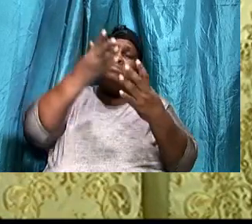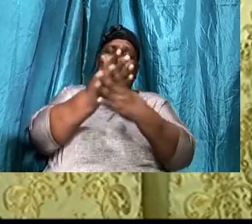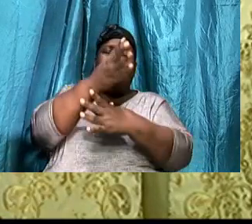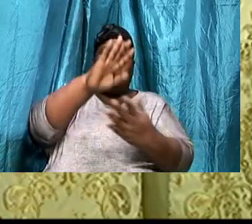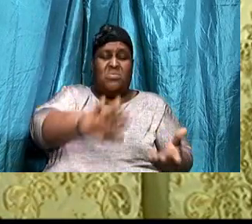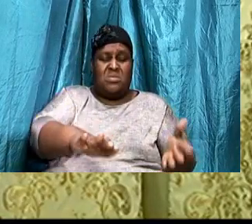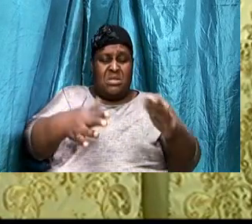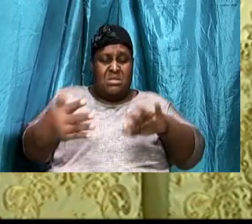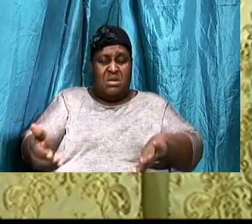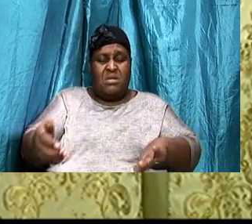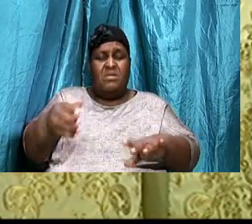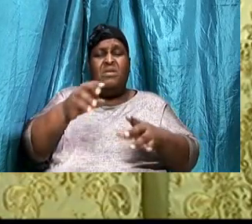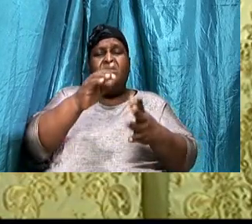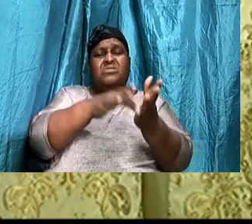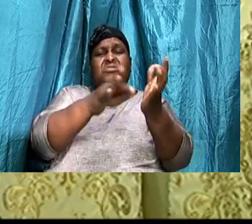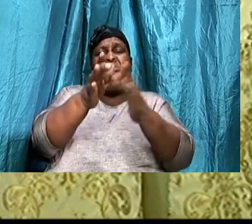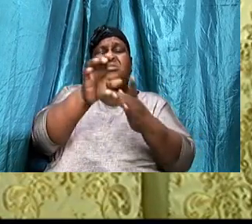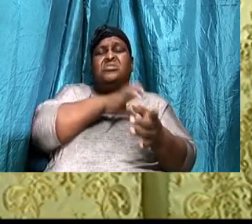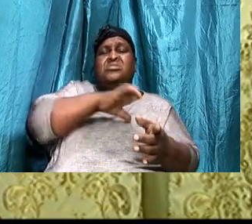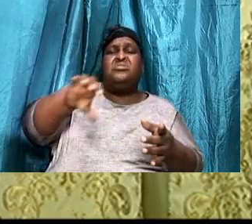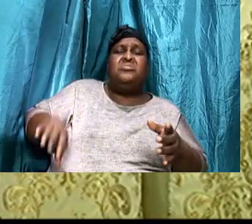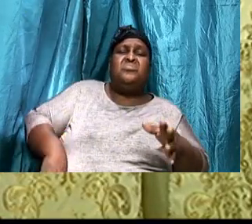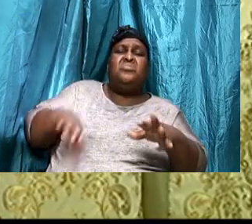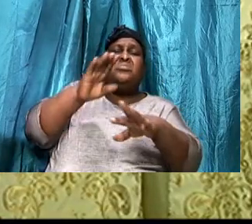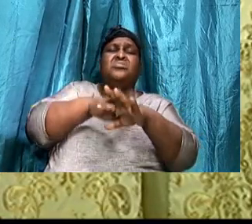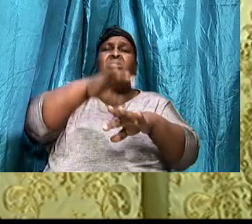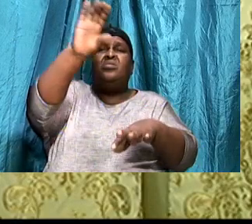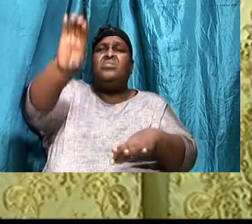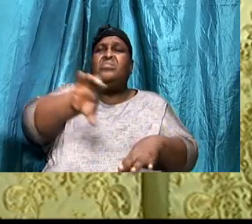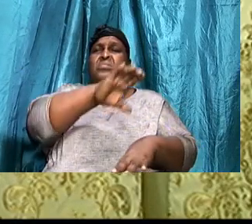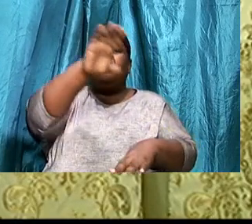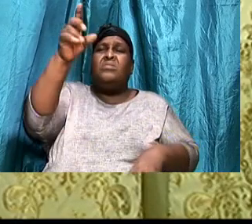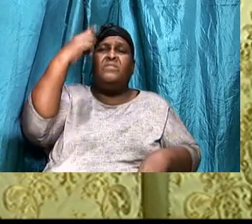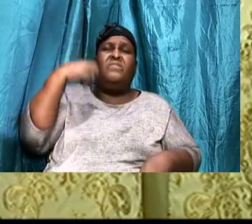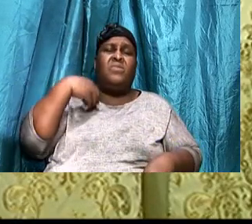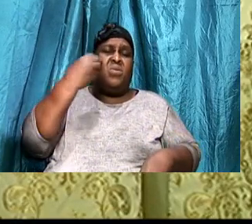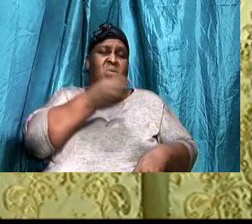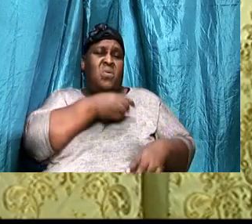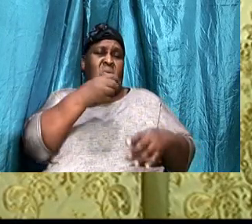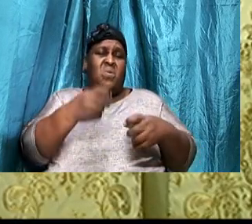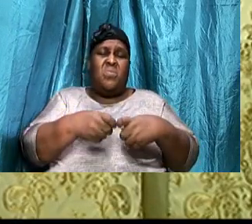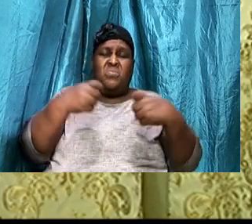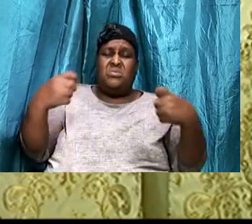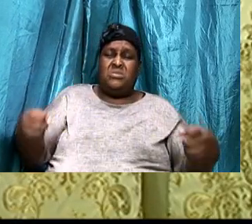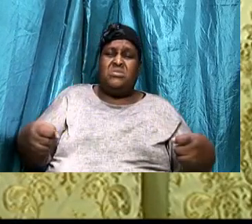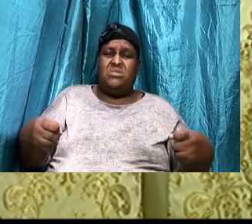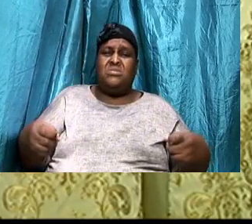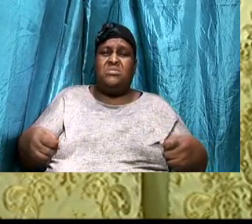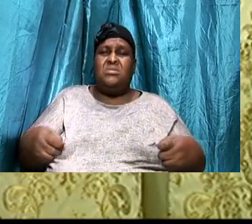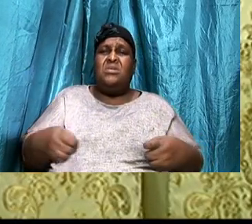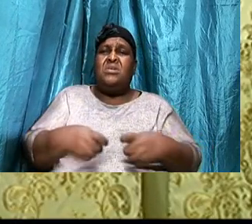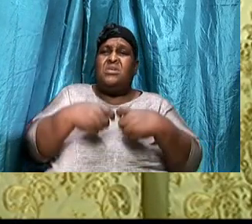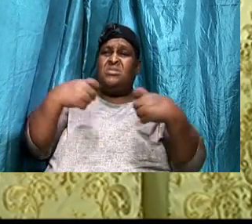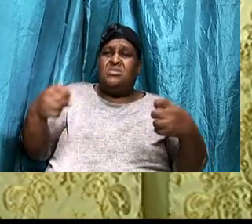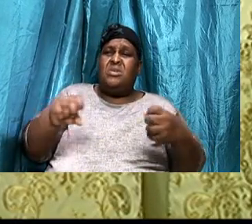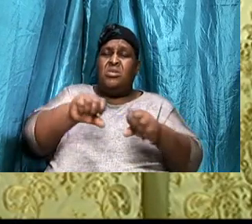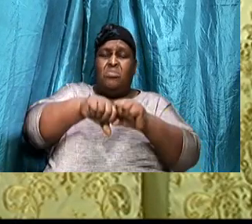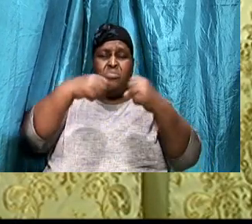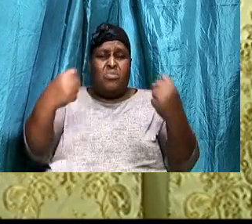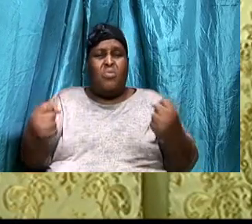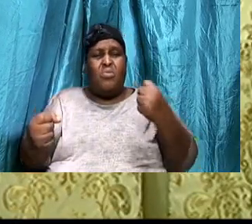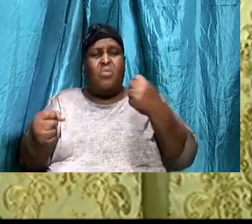Christ, On the cross, For our sins, Sin, broke the friendship, It broke the fellowship,